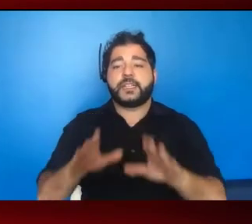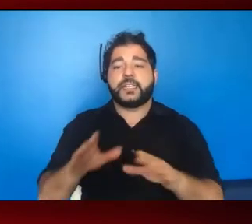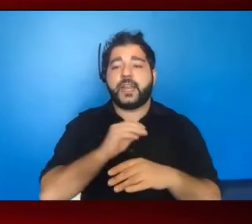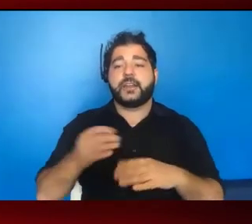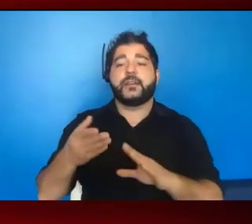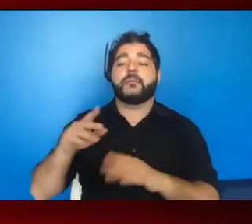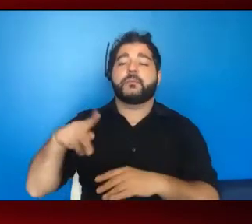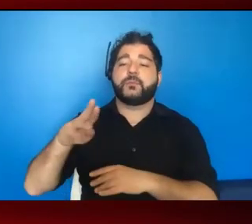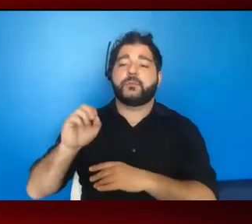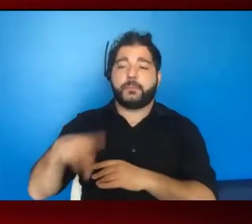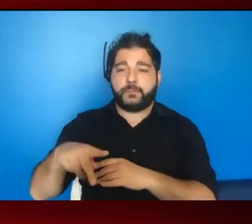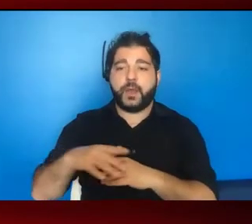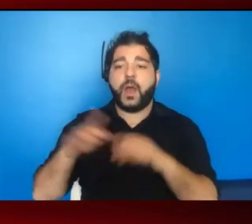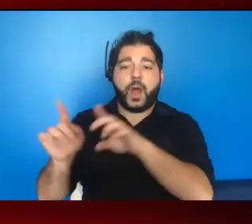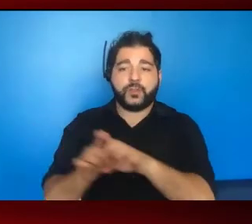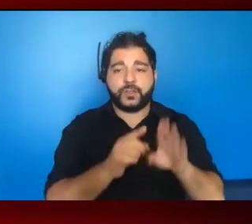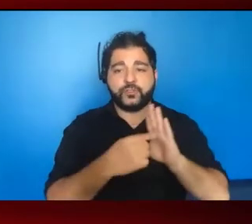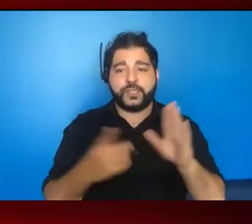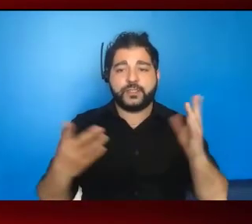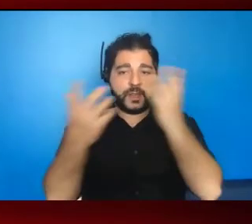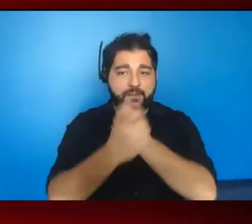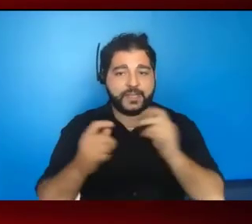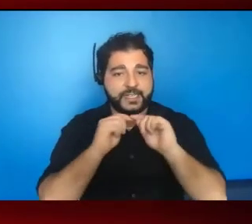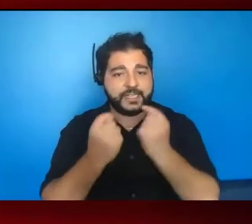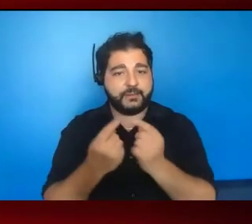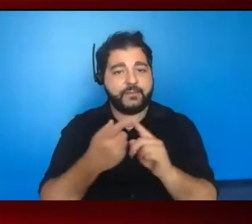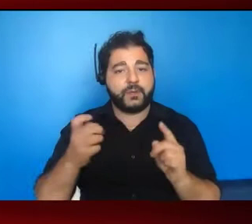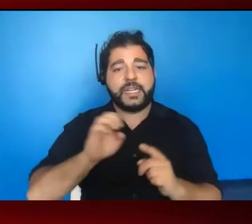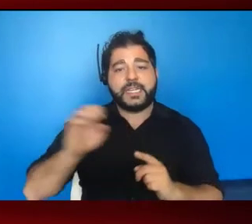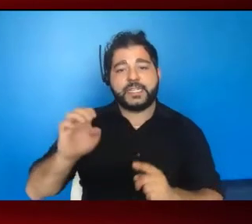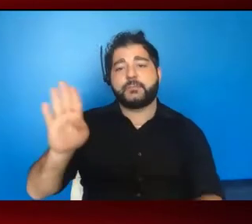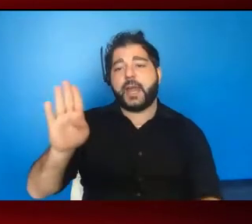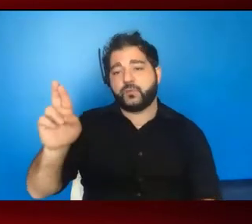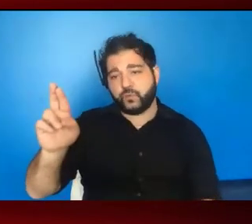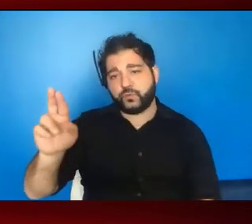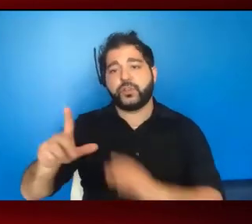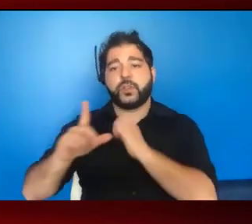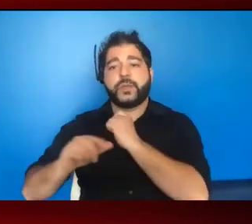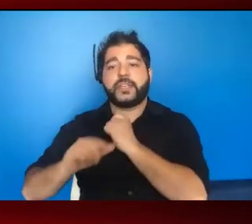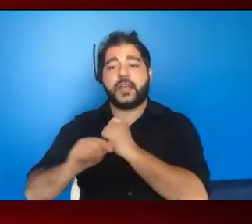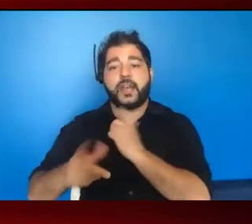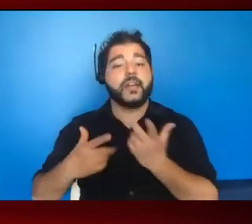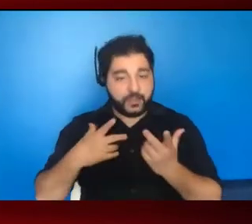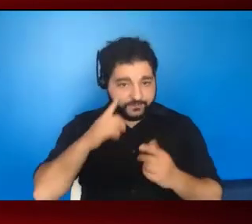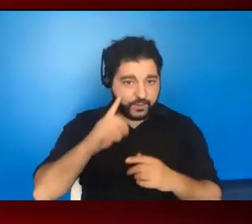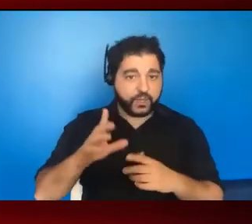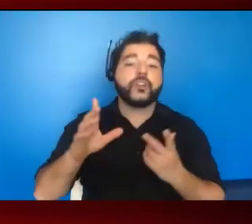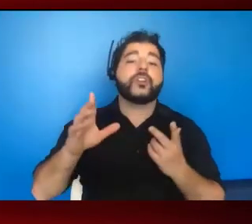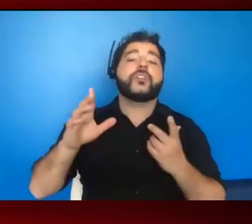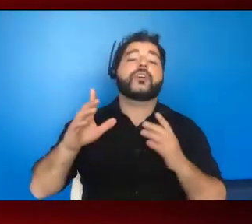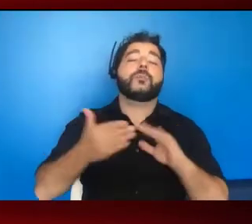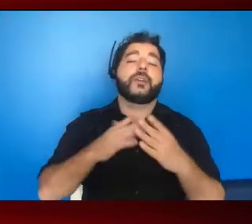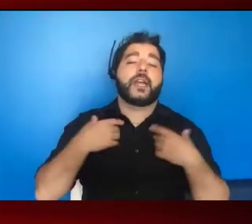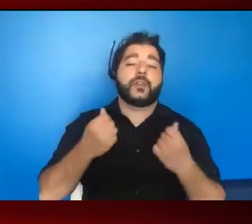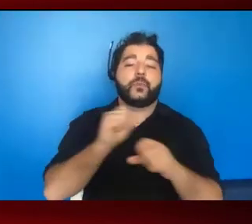prophylaxis. And I'll also show you this lovely team from East Baton Rouge, Paris, Louisiana of community health workers who actually